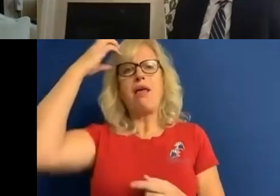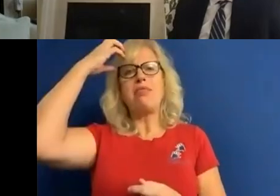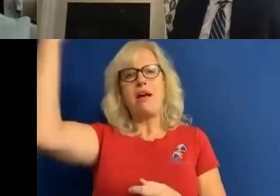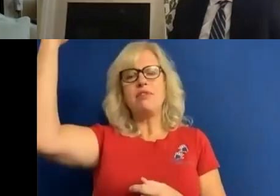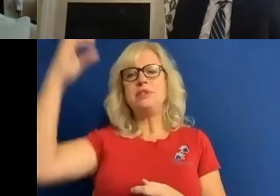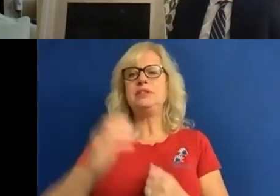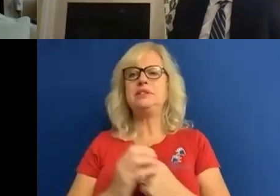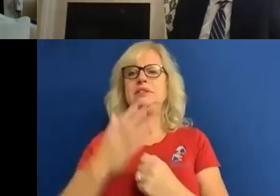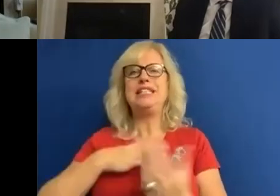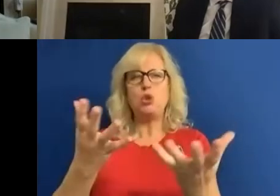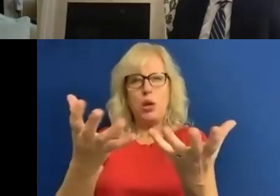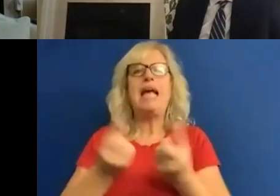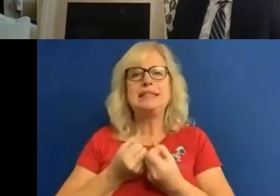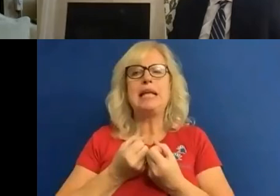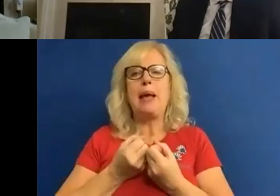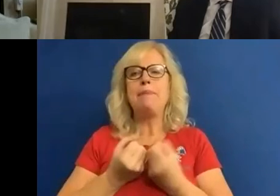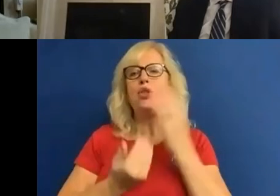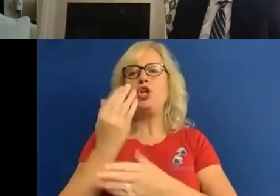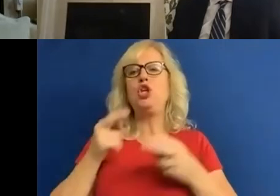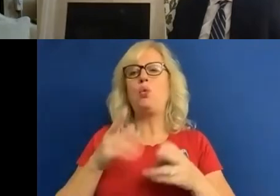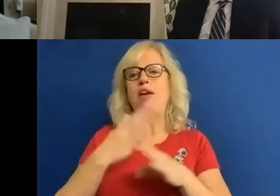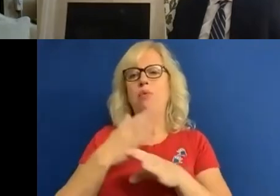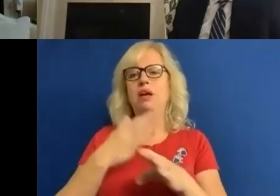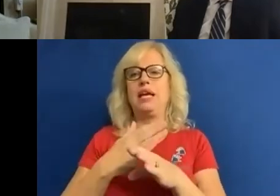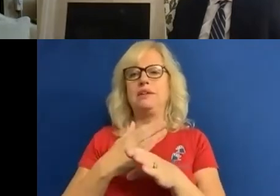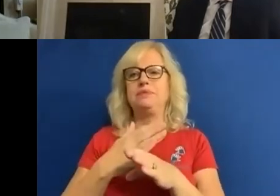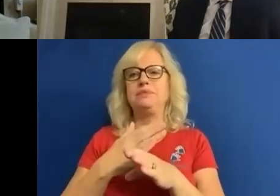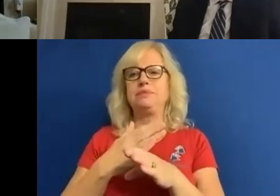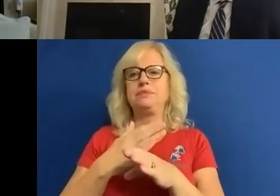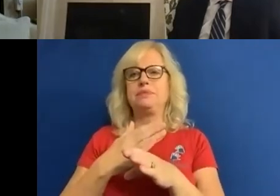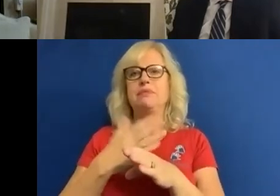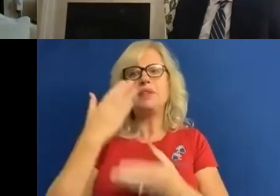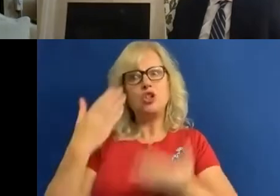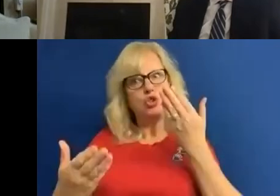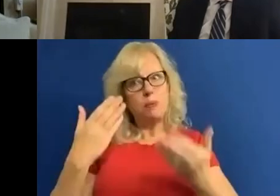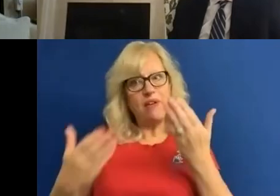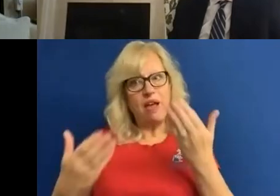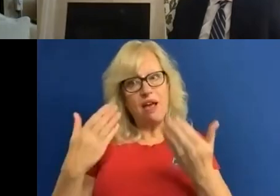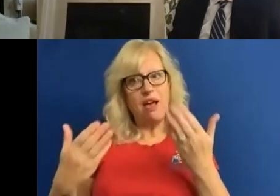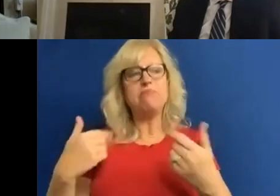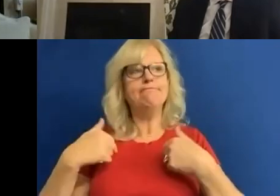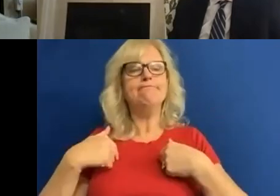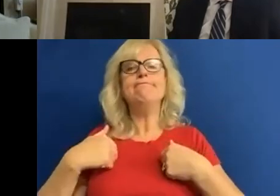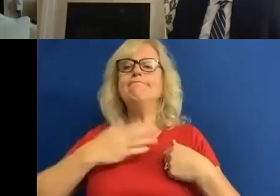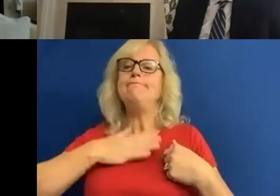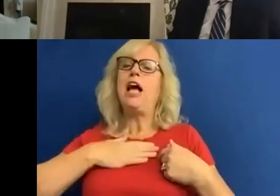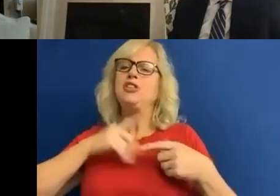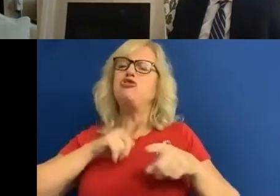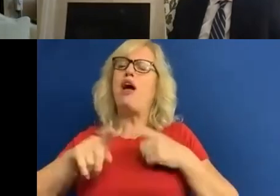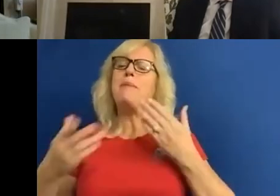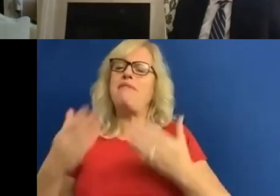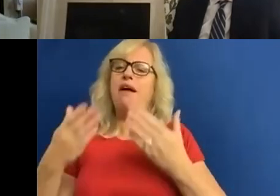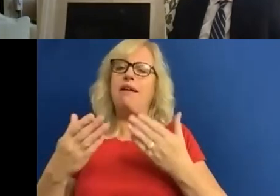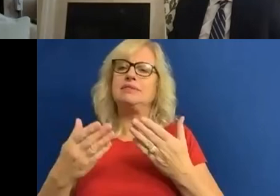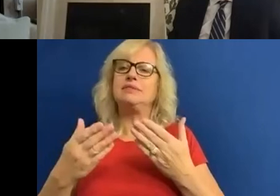accept this new way of working. And to be fair, and I like to try and be fair, there are some things